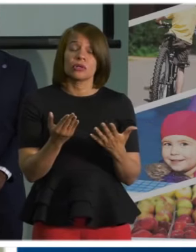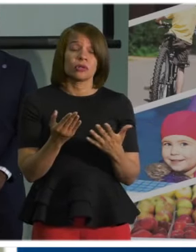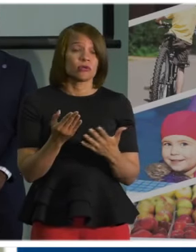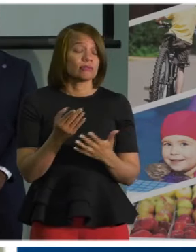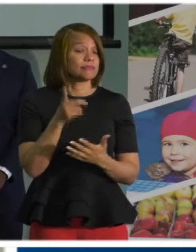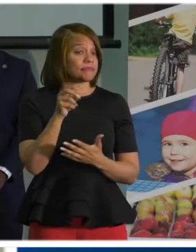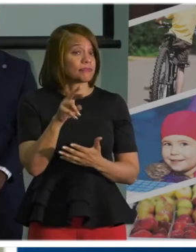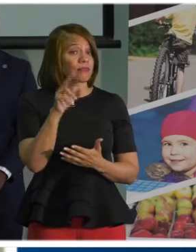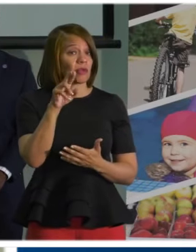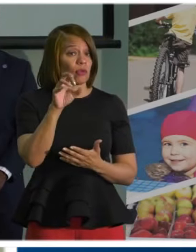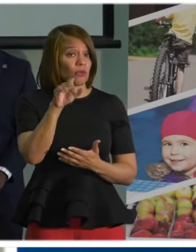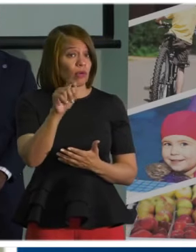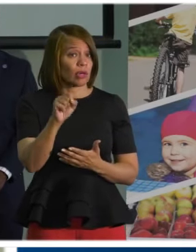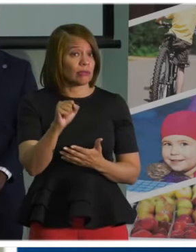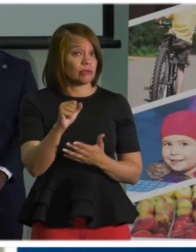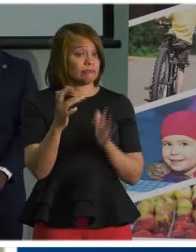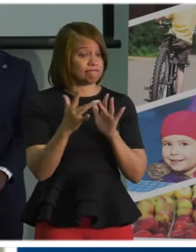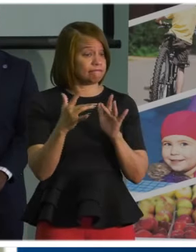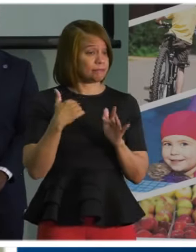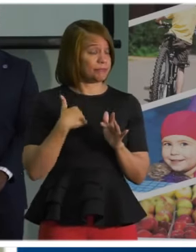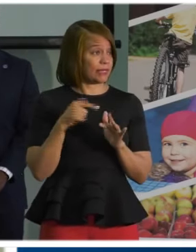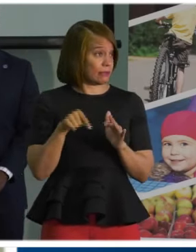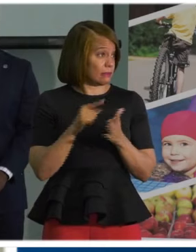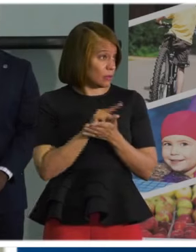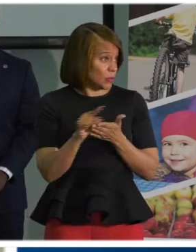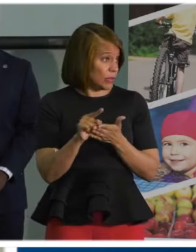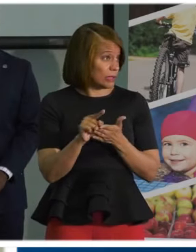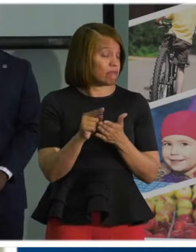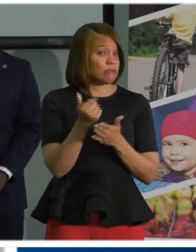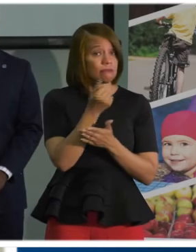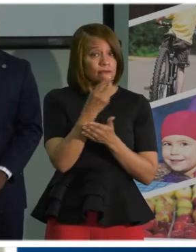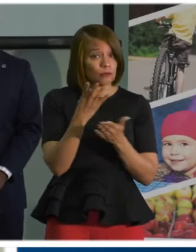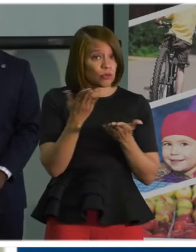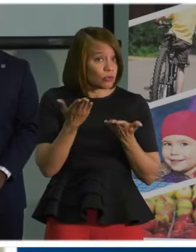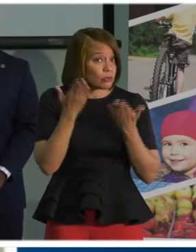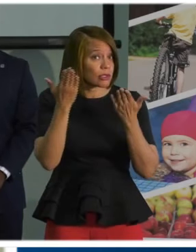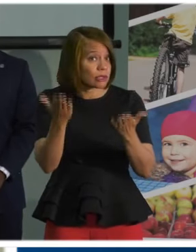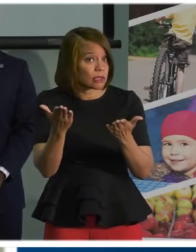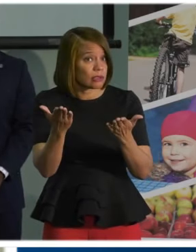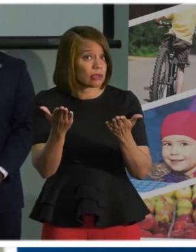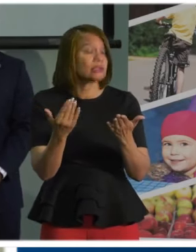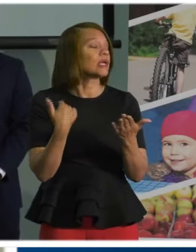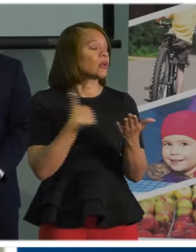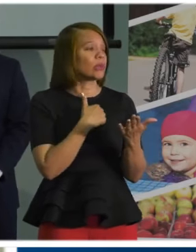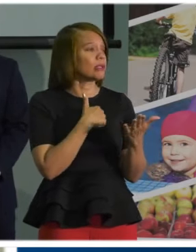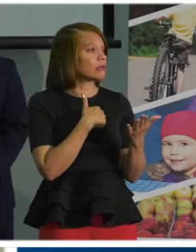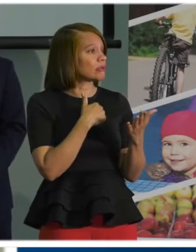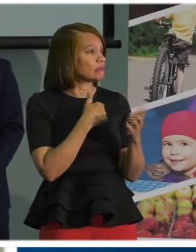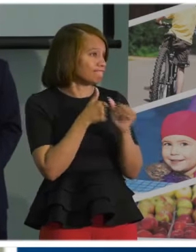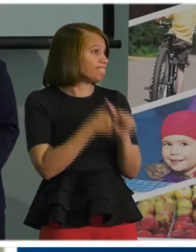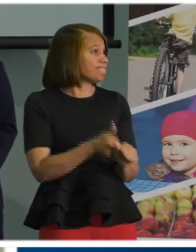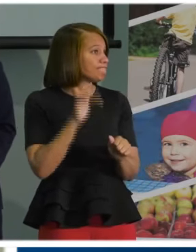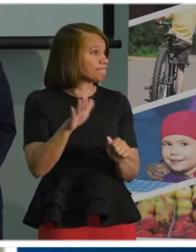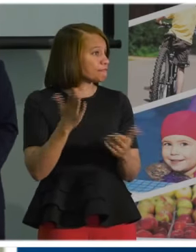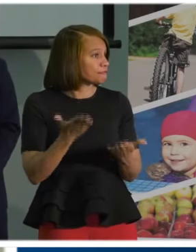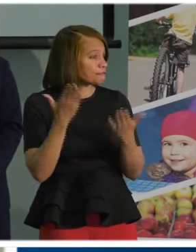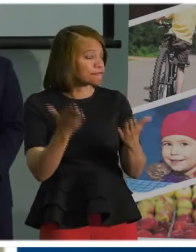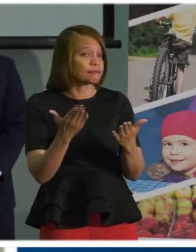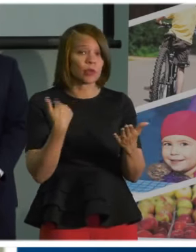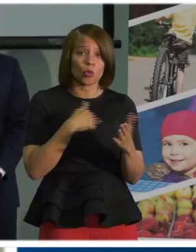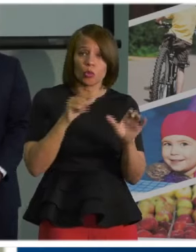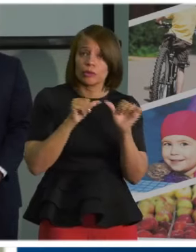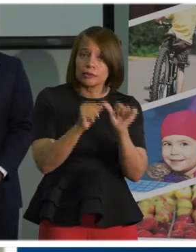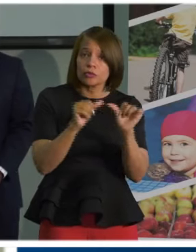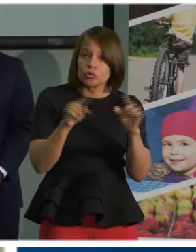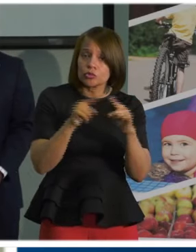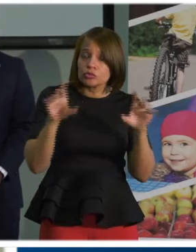she came to me earlier this week, um, with some recommendations. We're taking action and, uh, we'll continue to do that